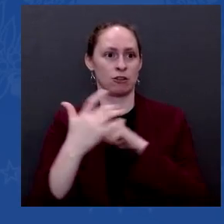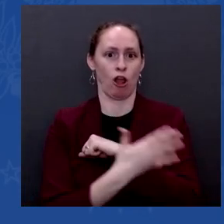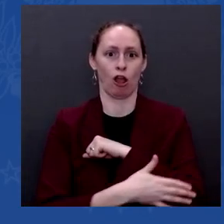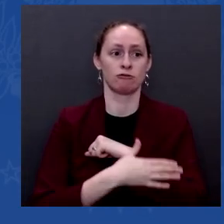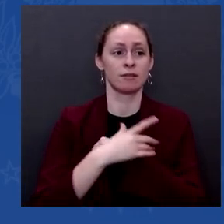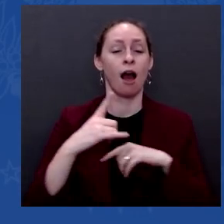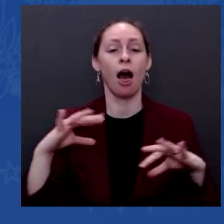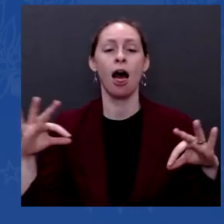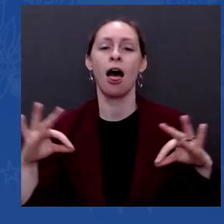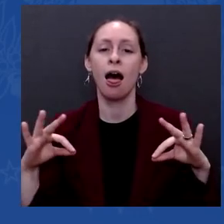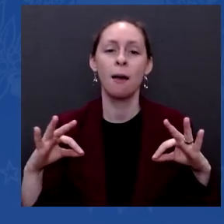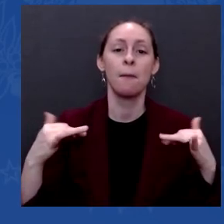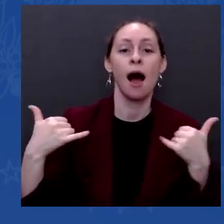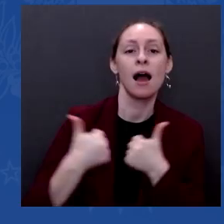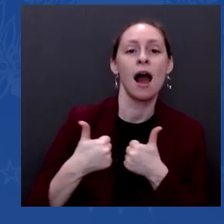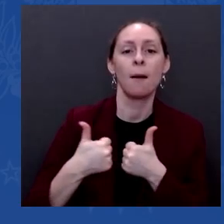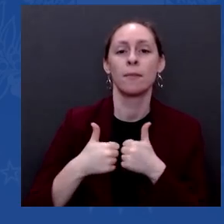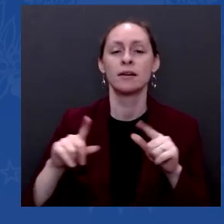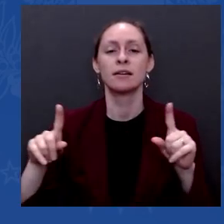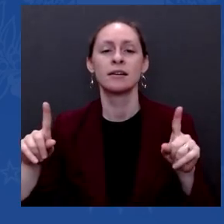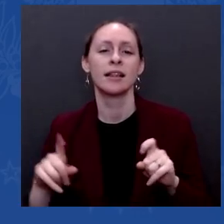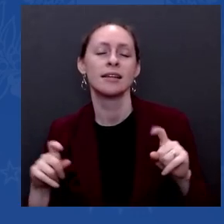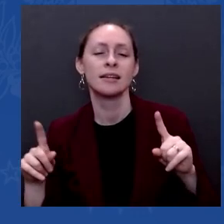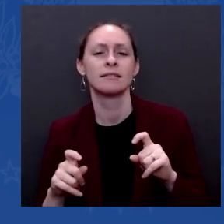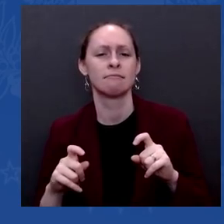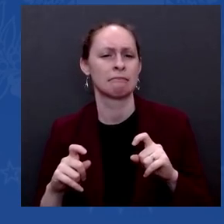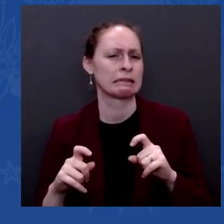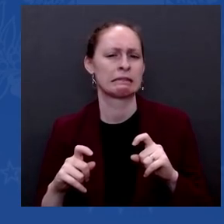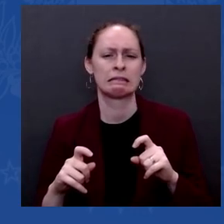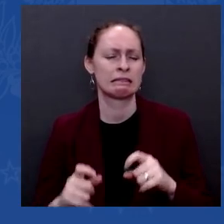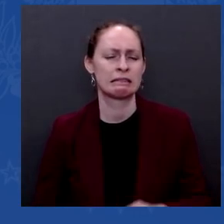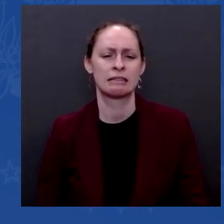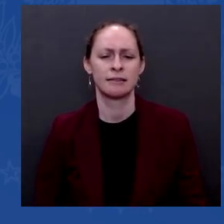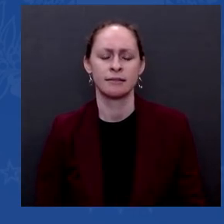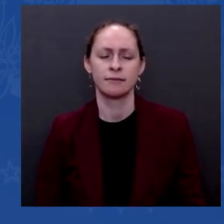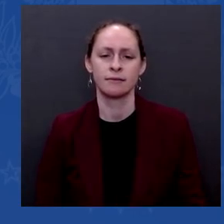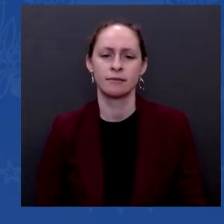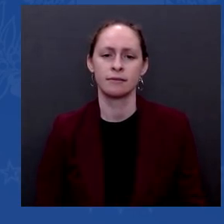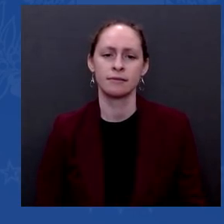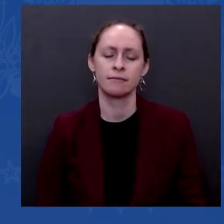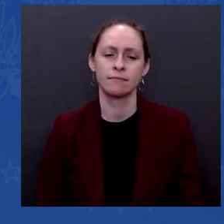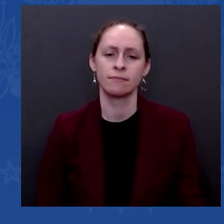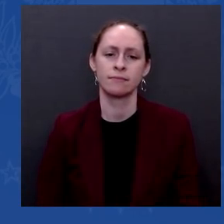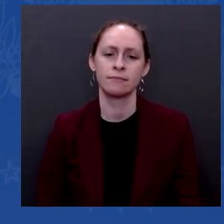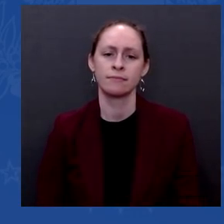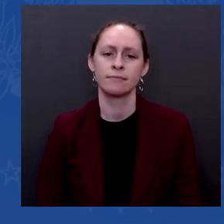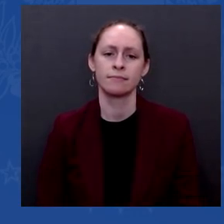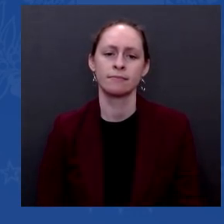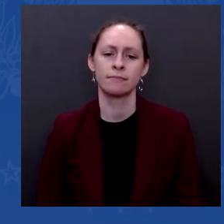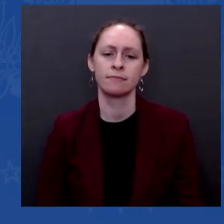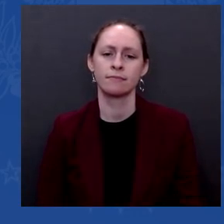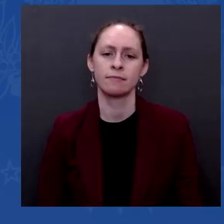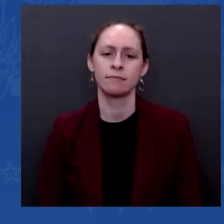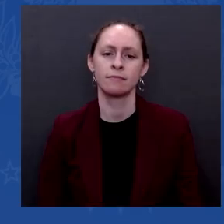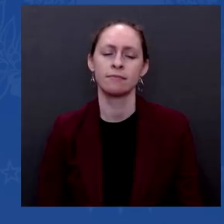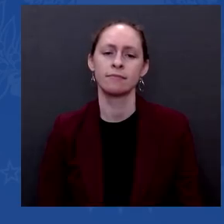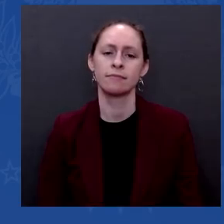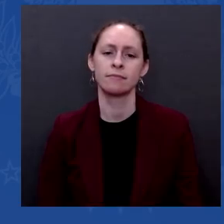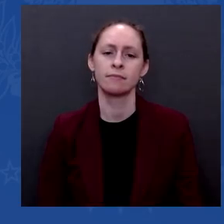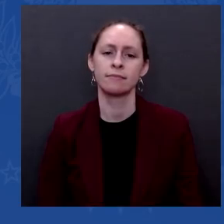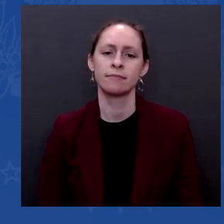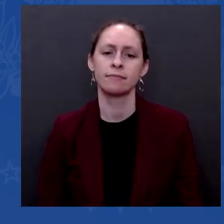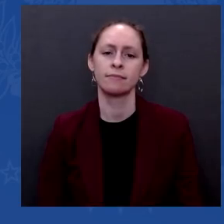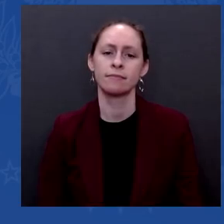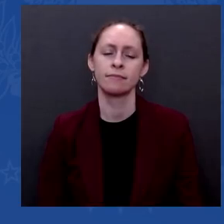profound impact on one of — I think, a profound impact on one of Putin's objectives to weaken NATO